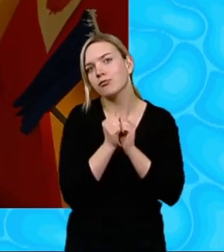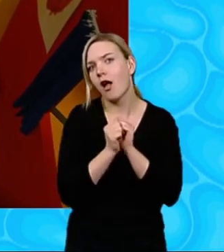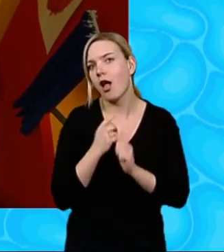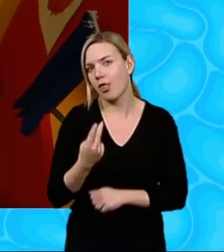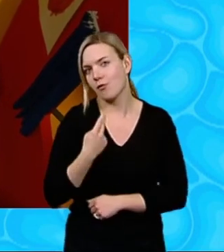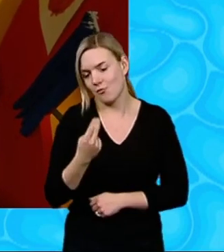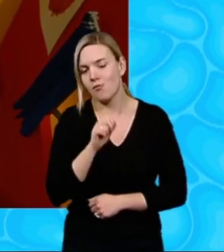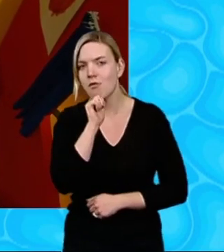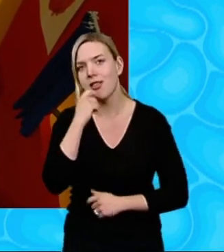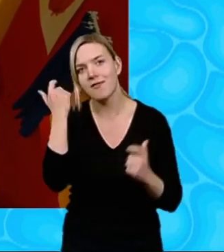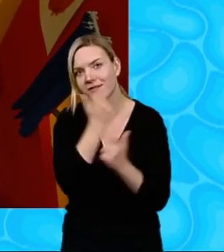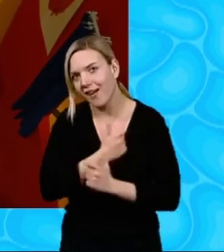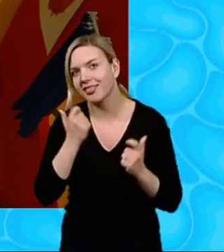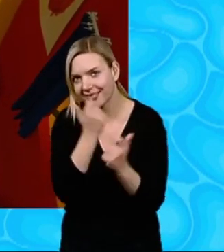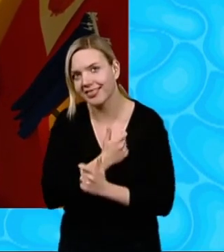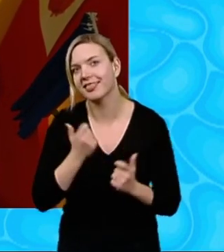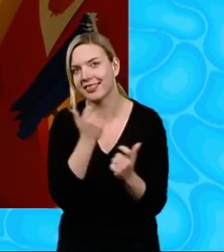have such fun